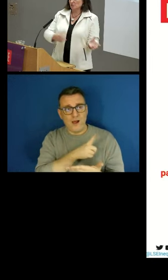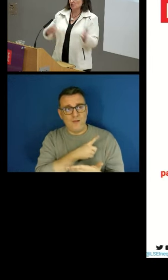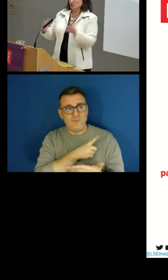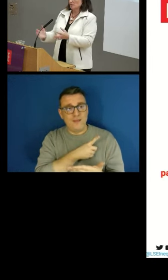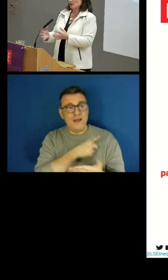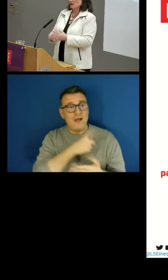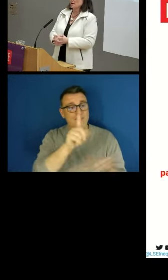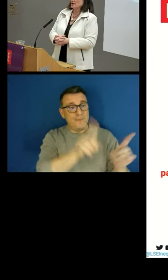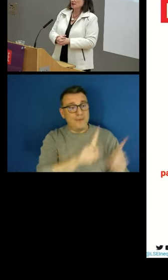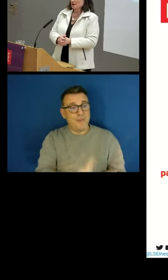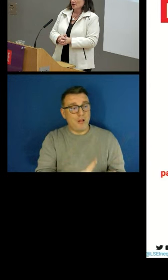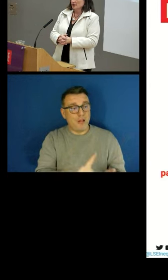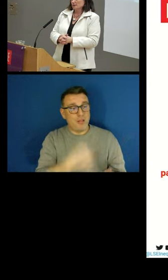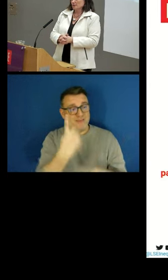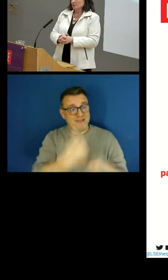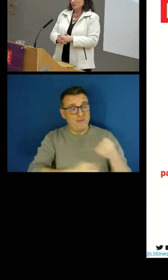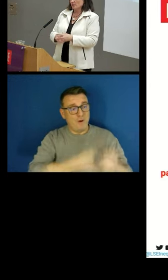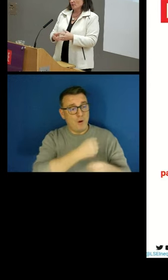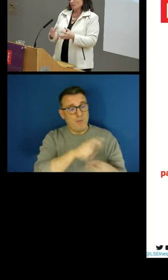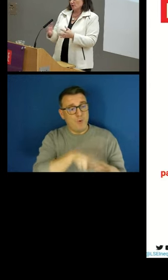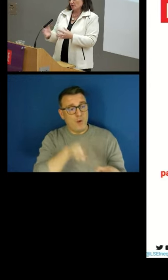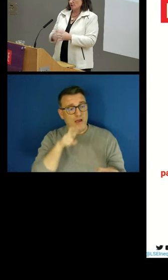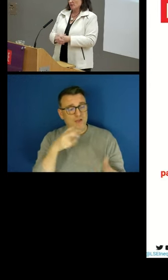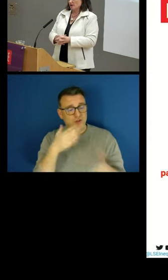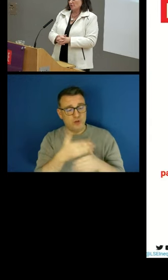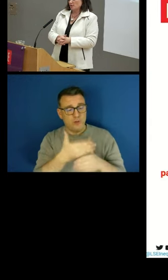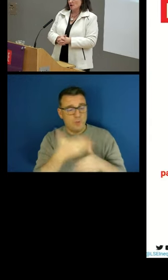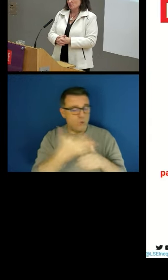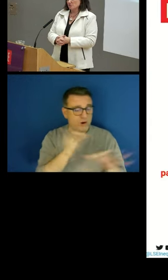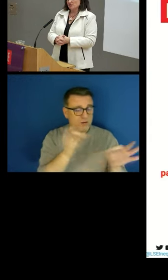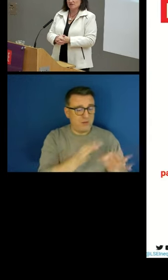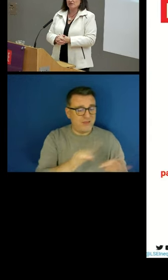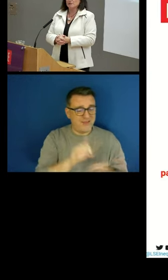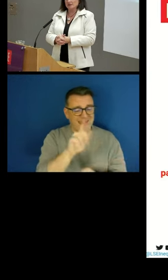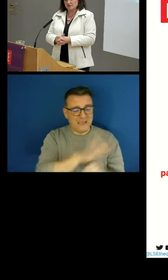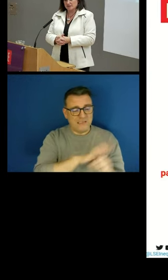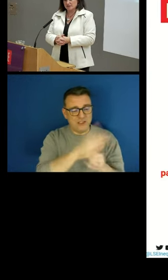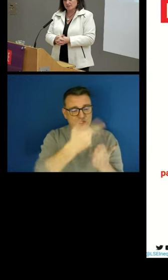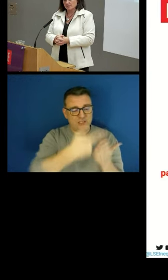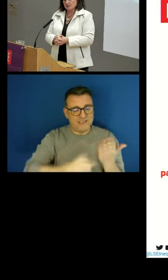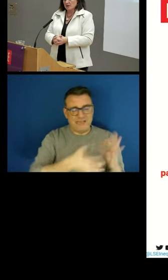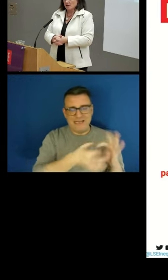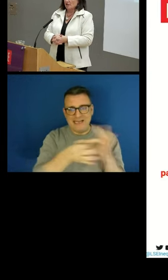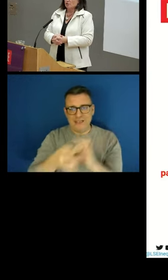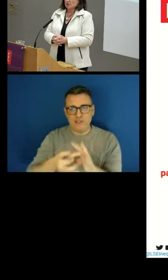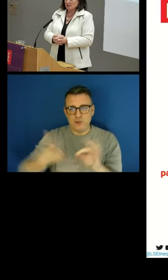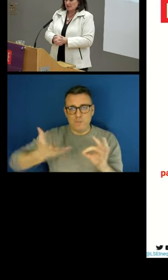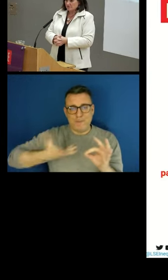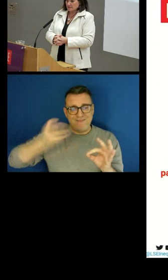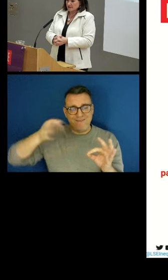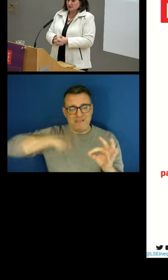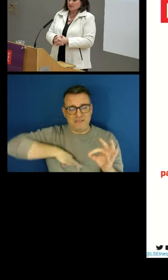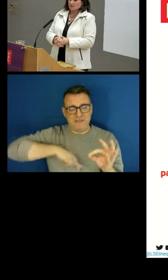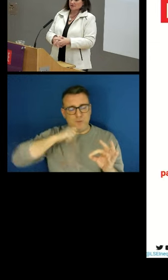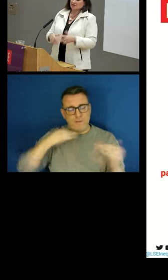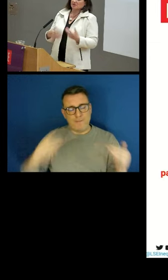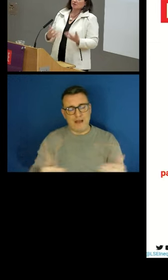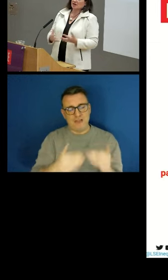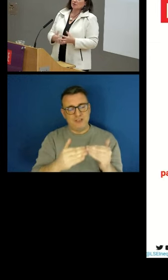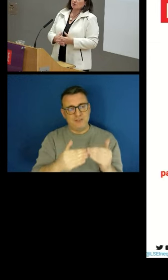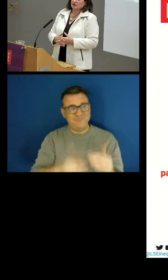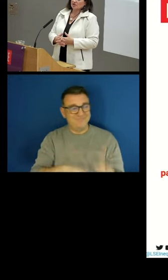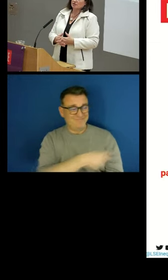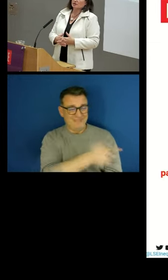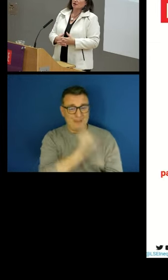conditions that would comply with the requirements of receiving benefits. And nobody believed me until the